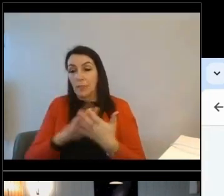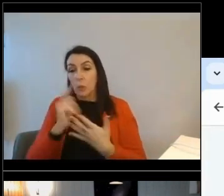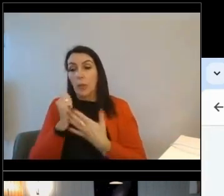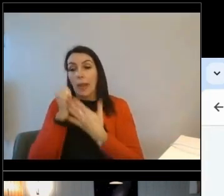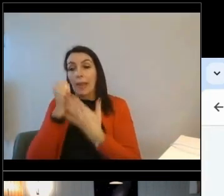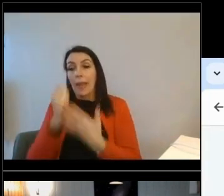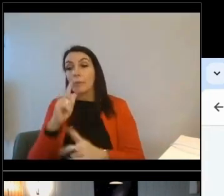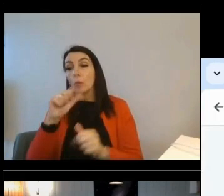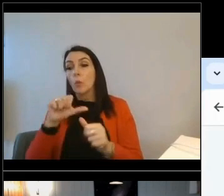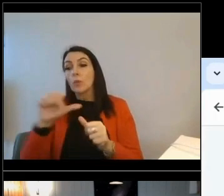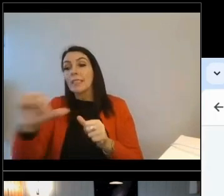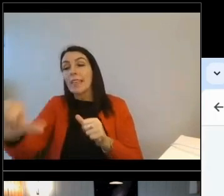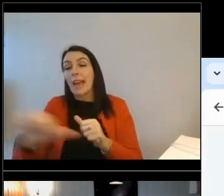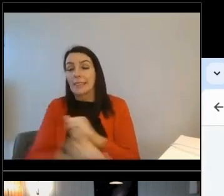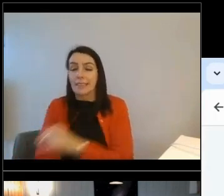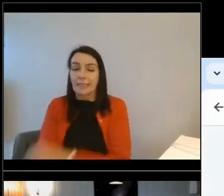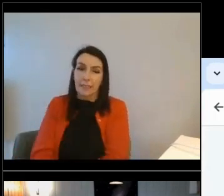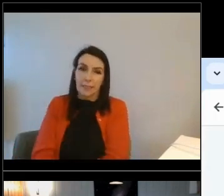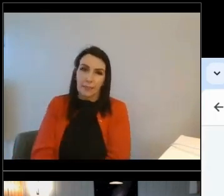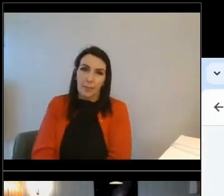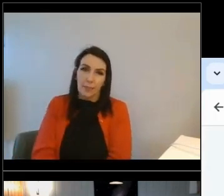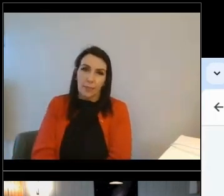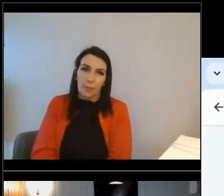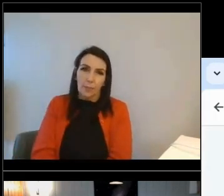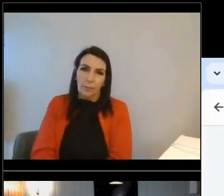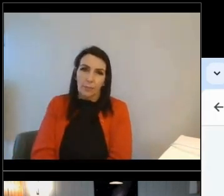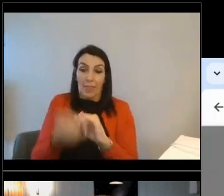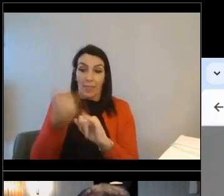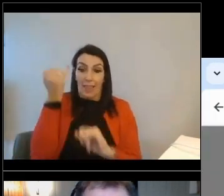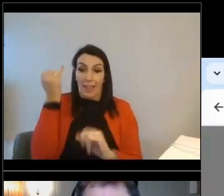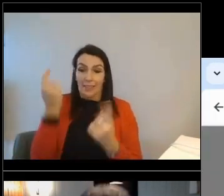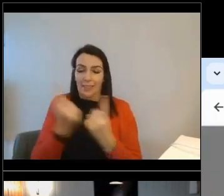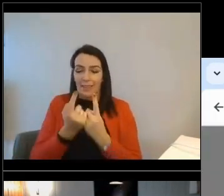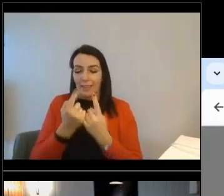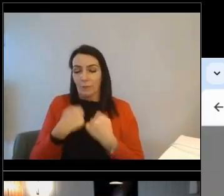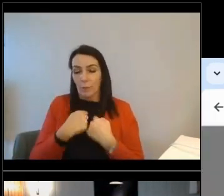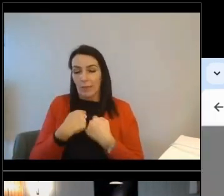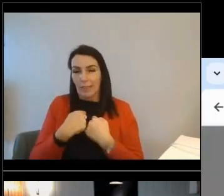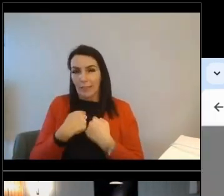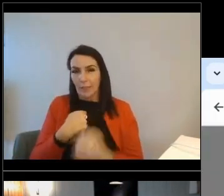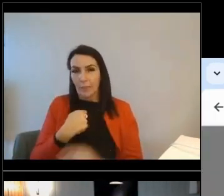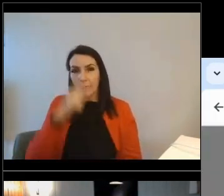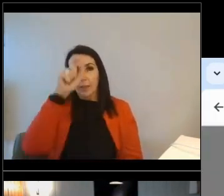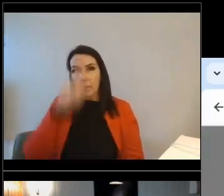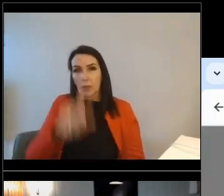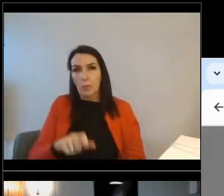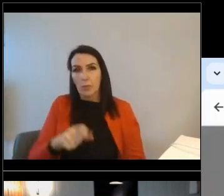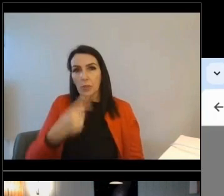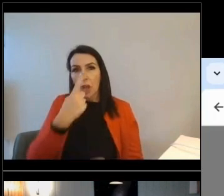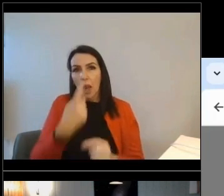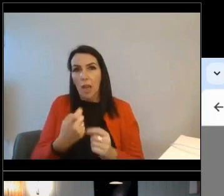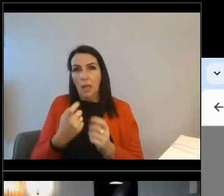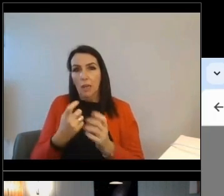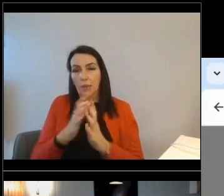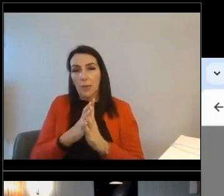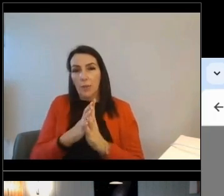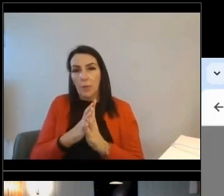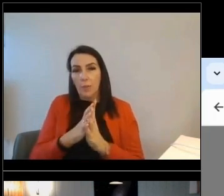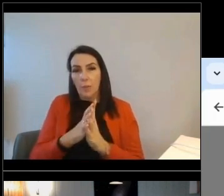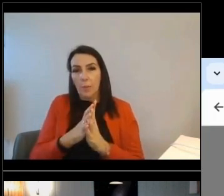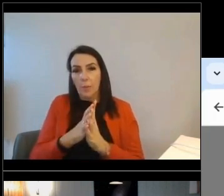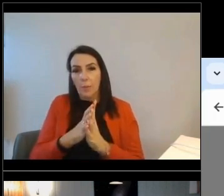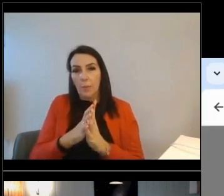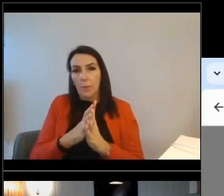of the journey. And the final thing is that you, the customer has the ability to download their reports. So that